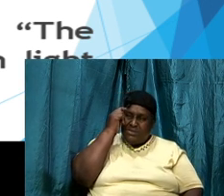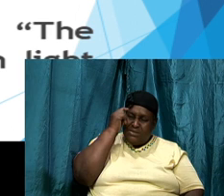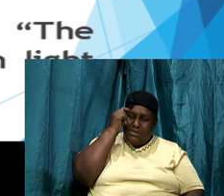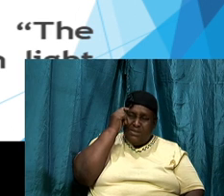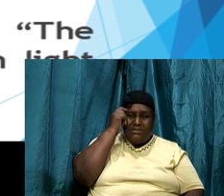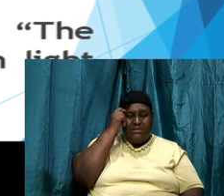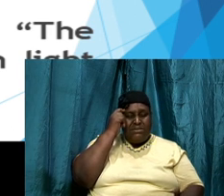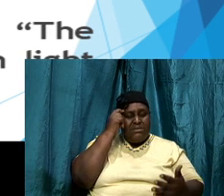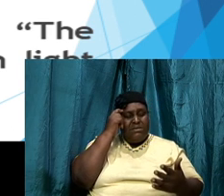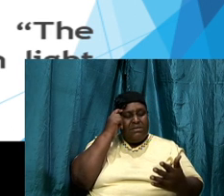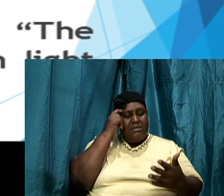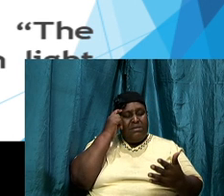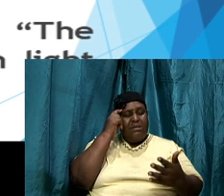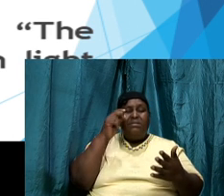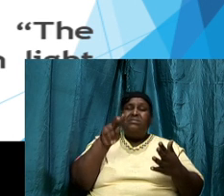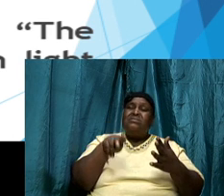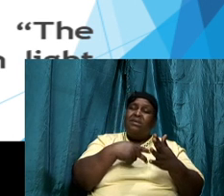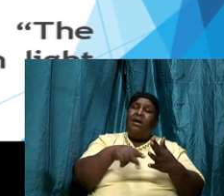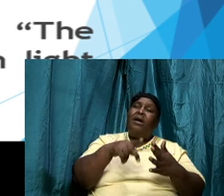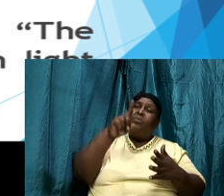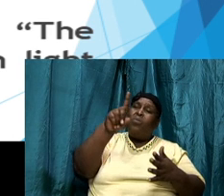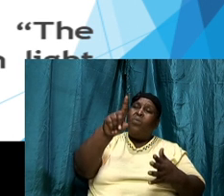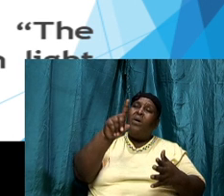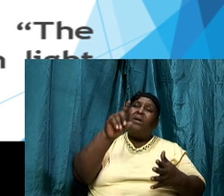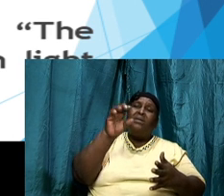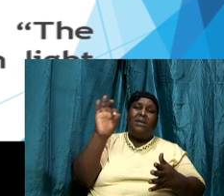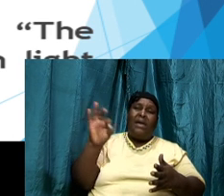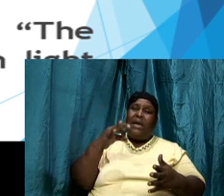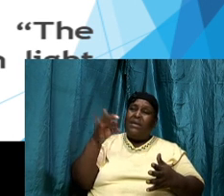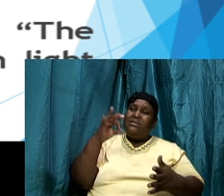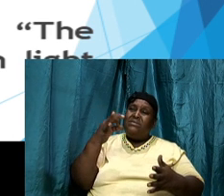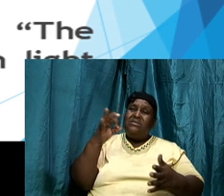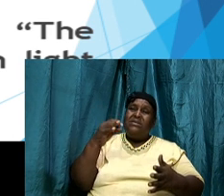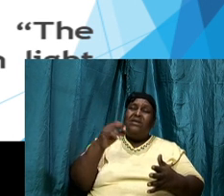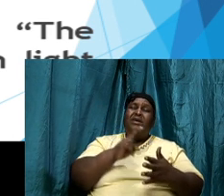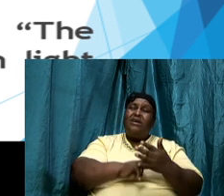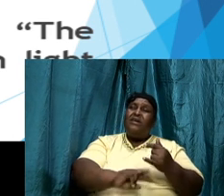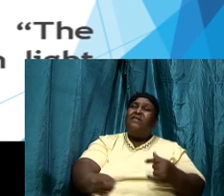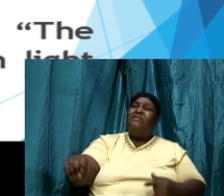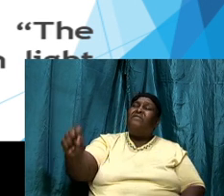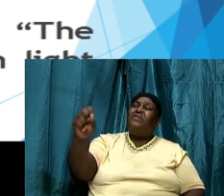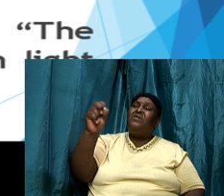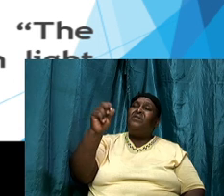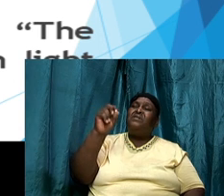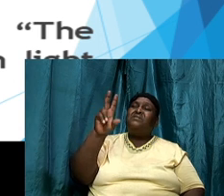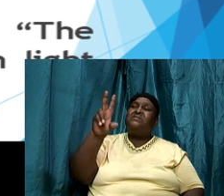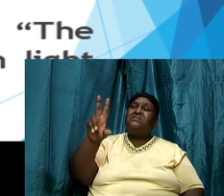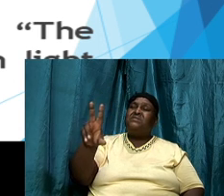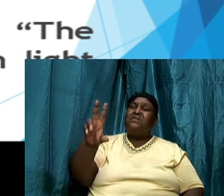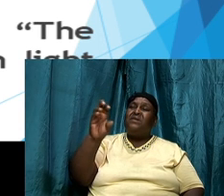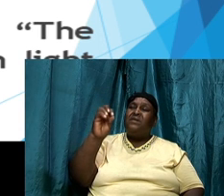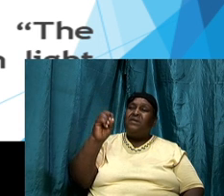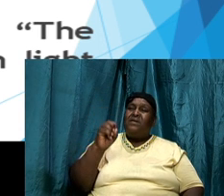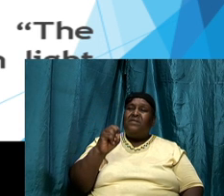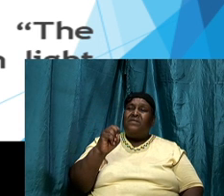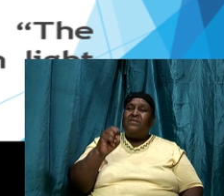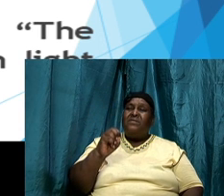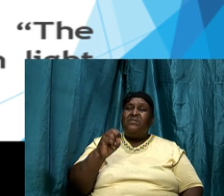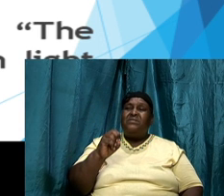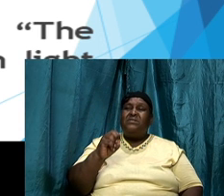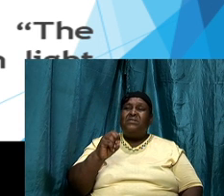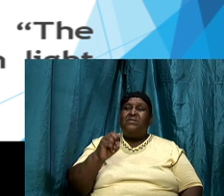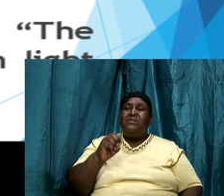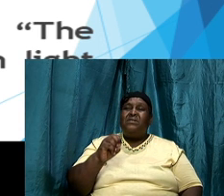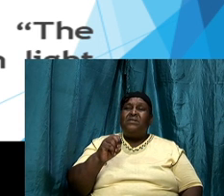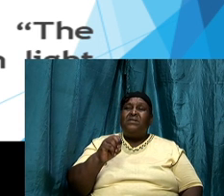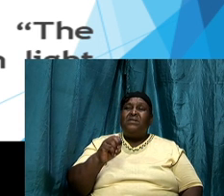that Psalm 119 and verse 30 just a little part of it I have